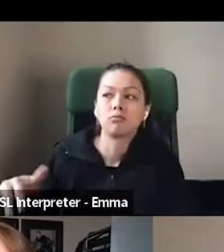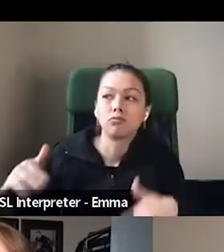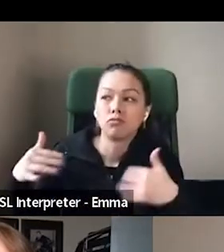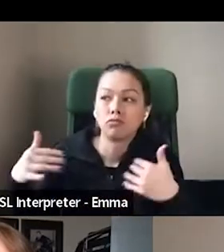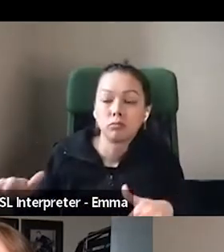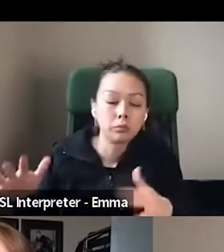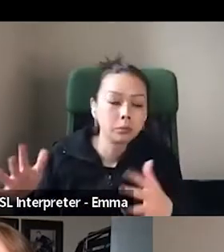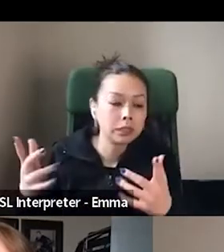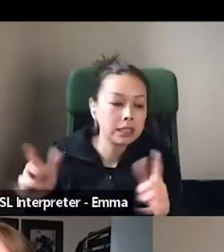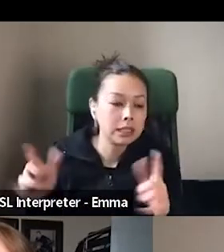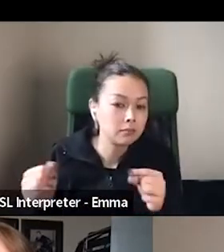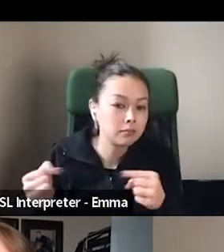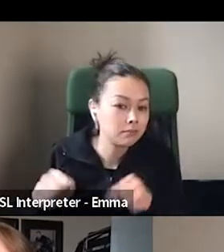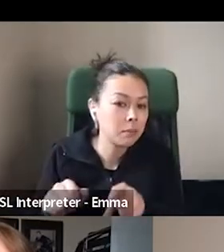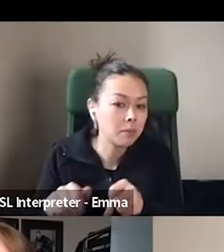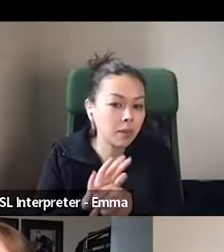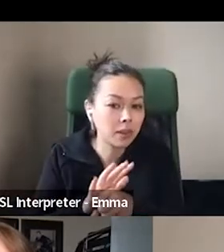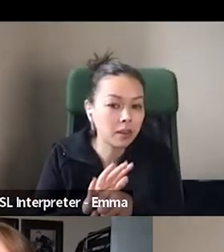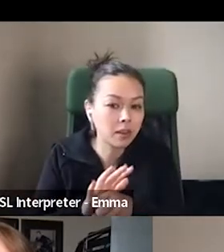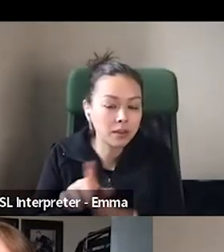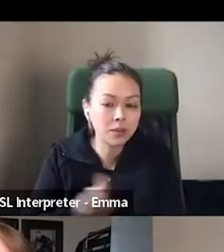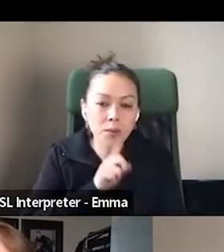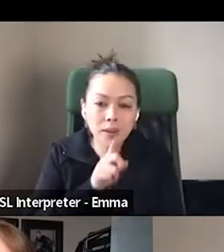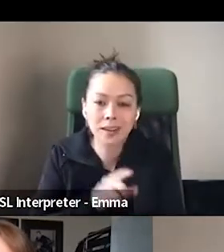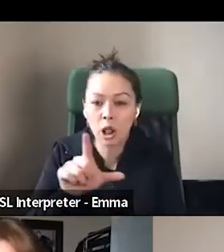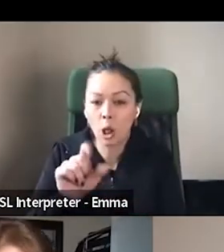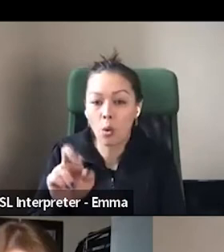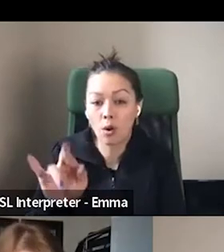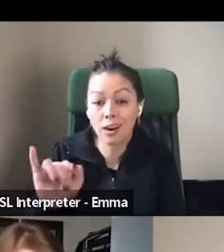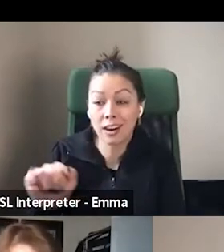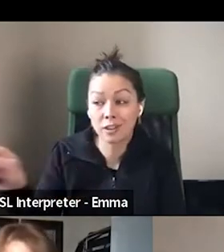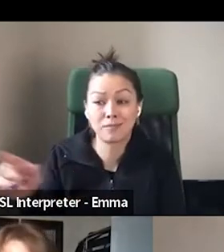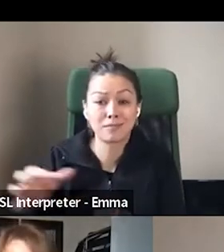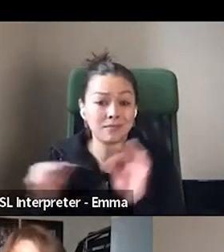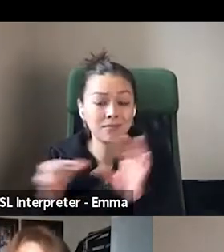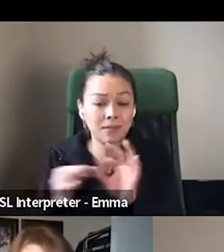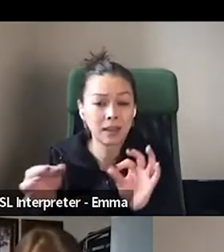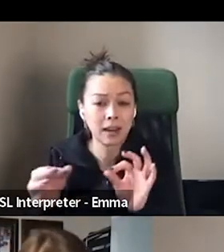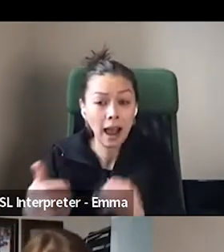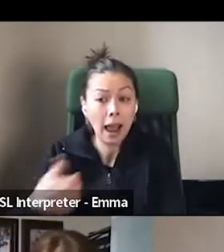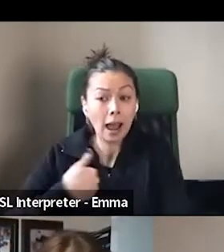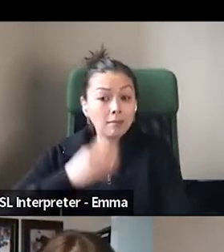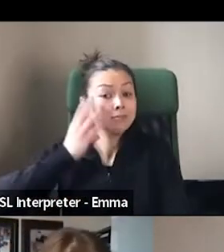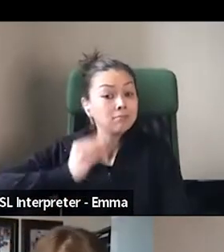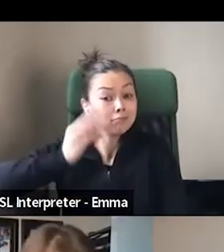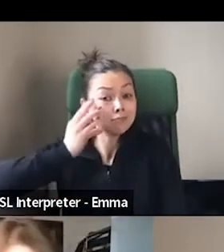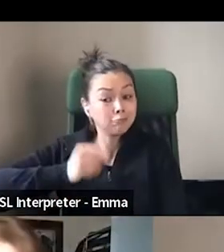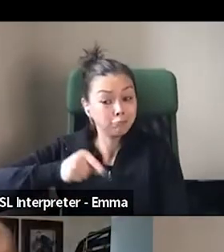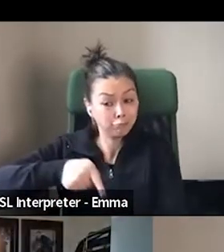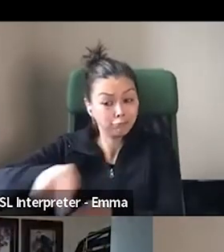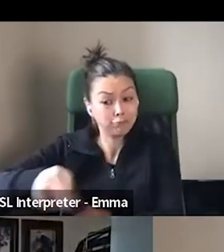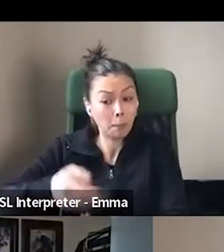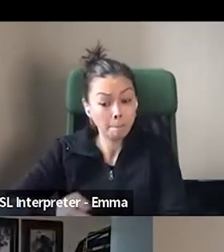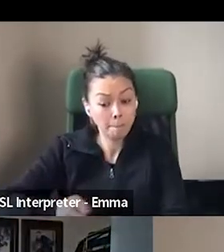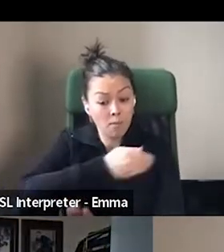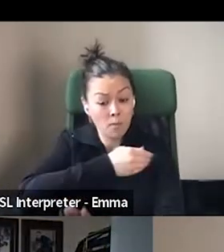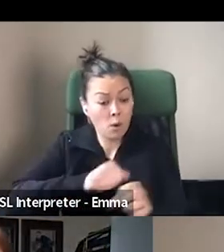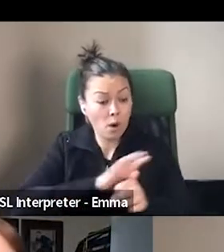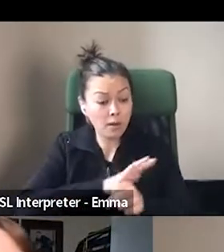much like Lori, that's the only thing I know. So I feel like I have an advantage, honestly.